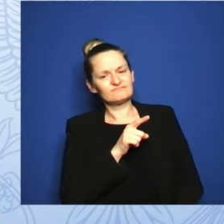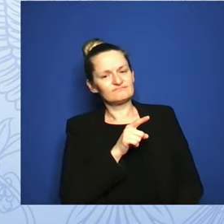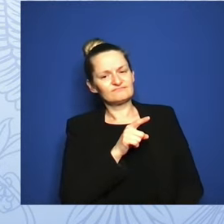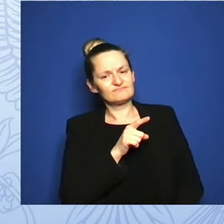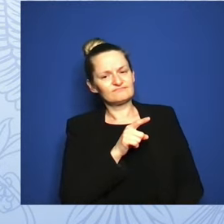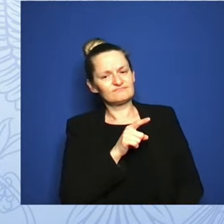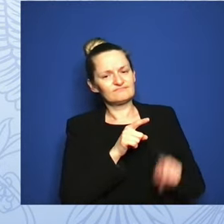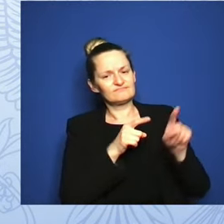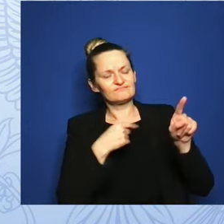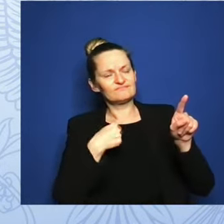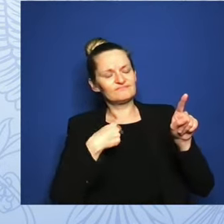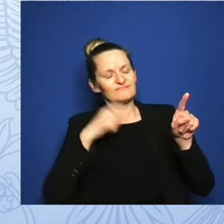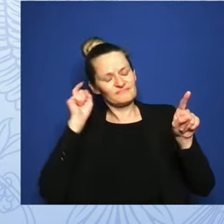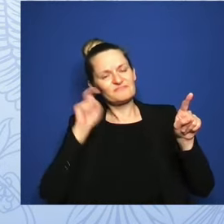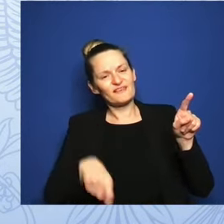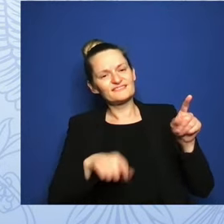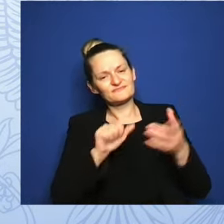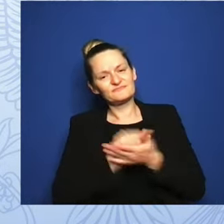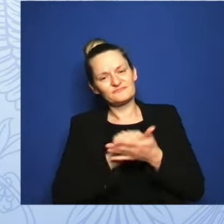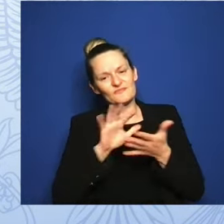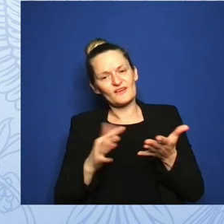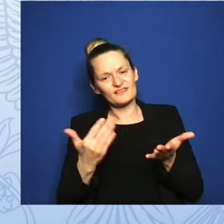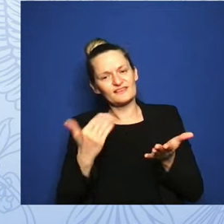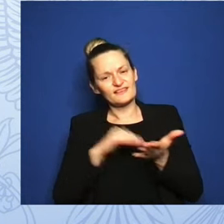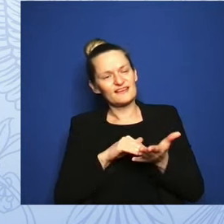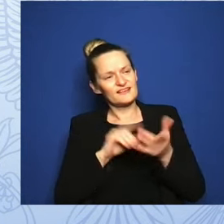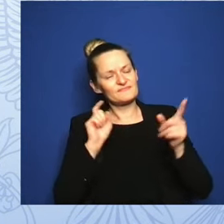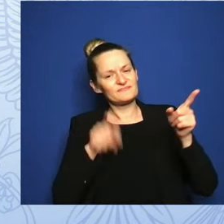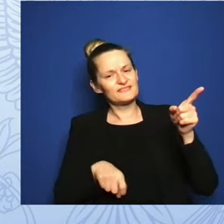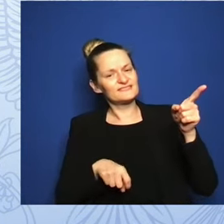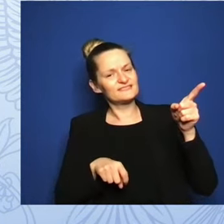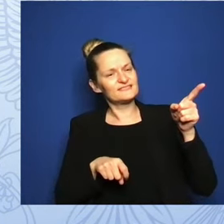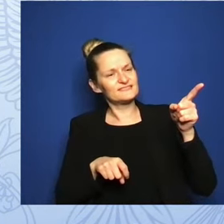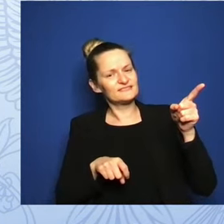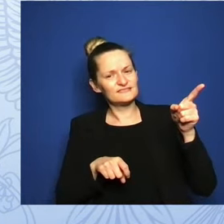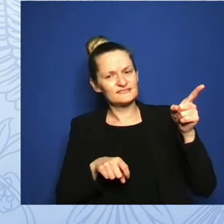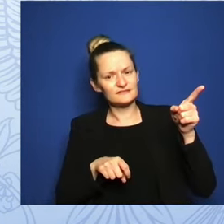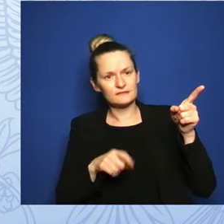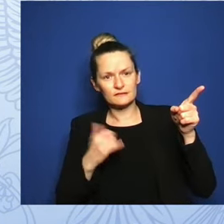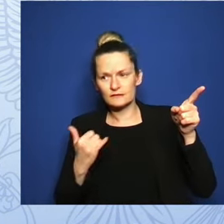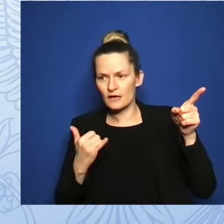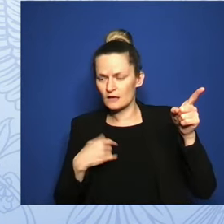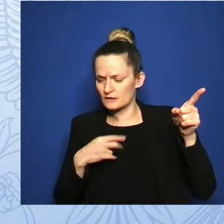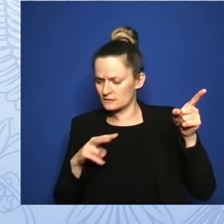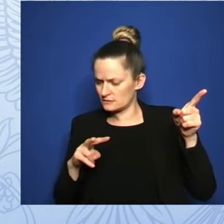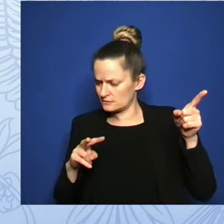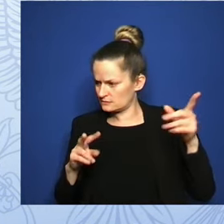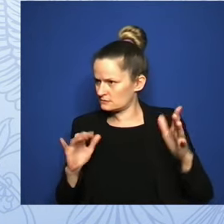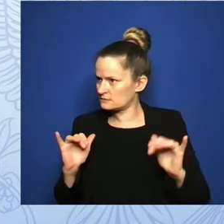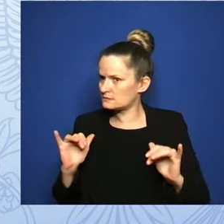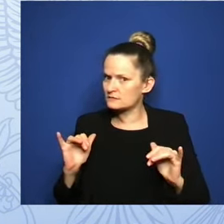But only this time, I would have to flee my own state in order to receive one.